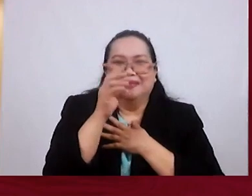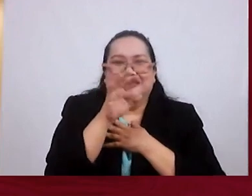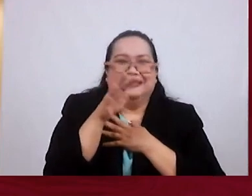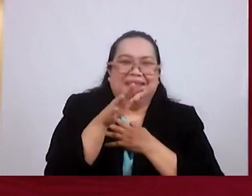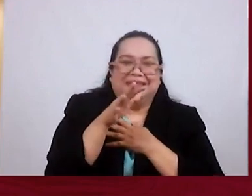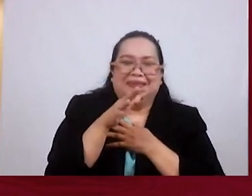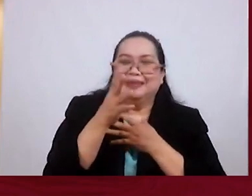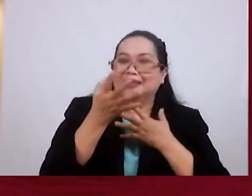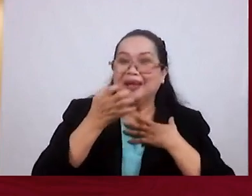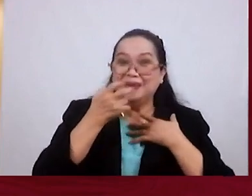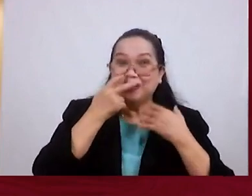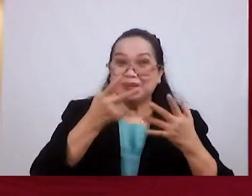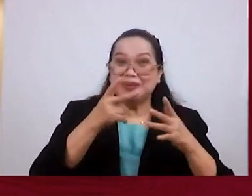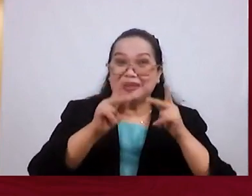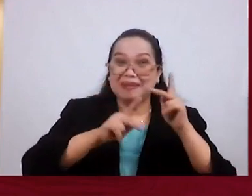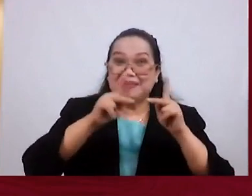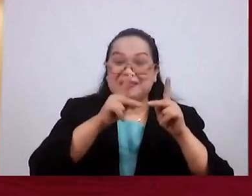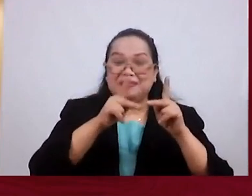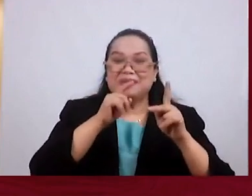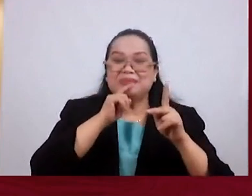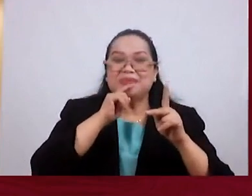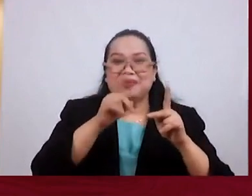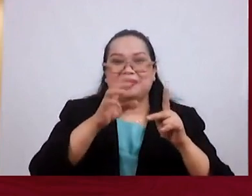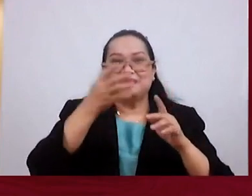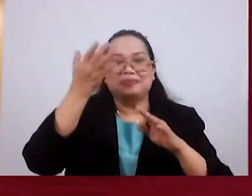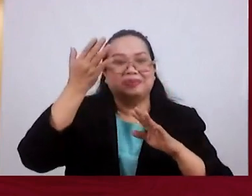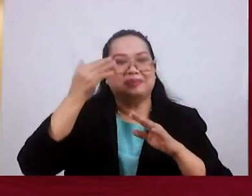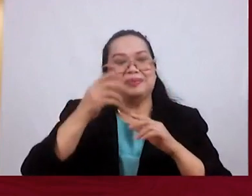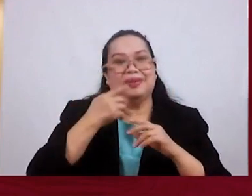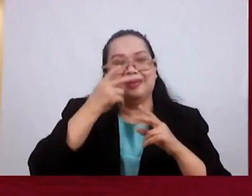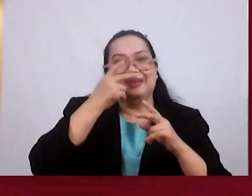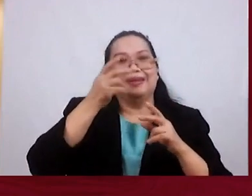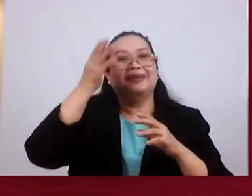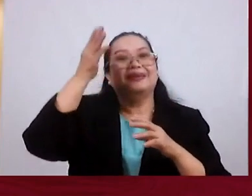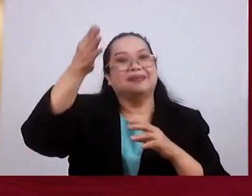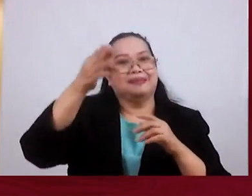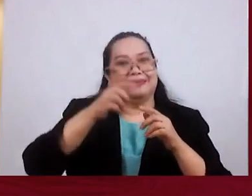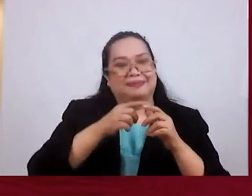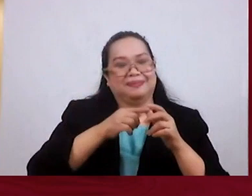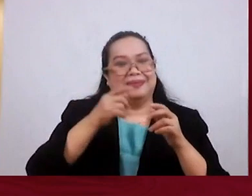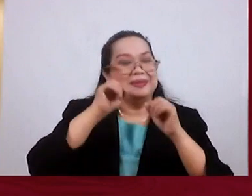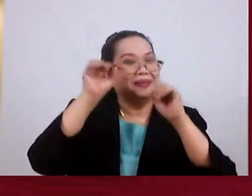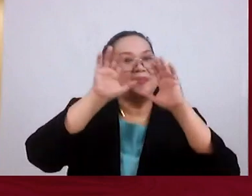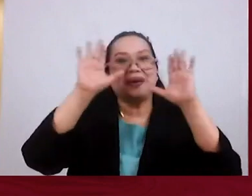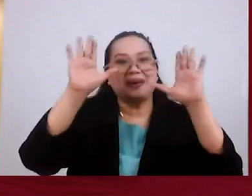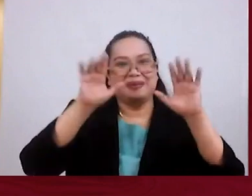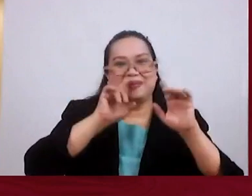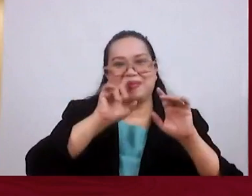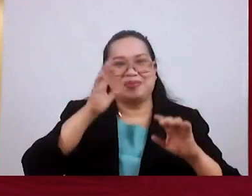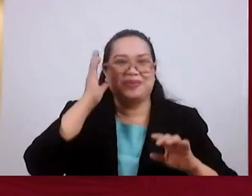I Want To See The People Who Have Gone Before Who I Know Are There That For Me Is Enough